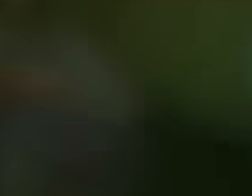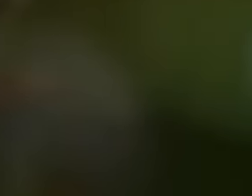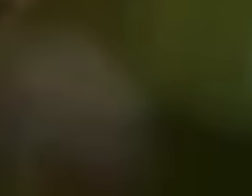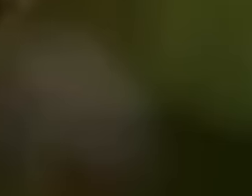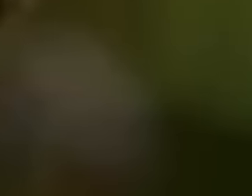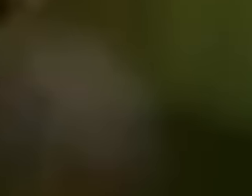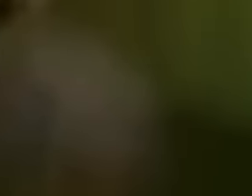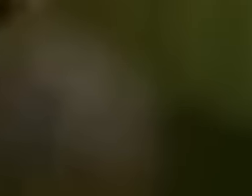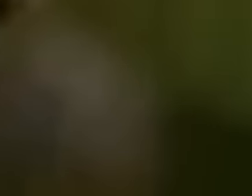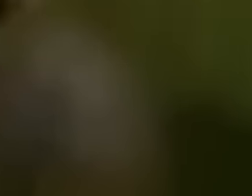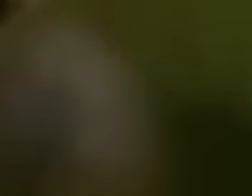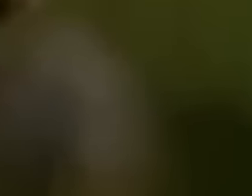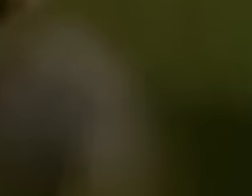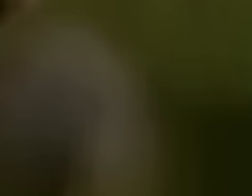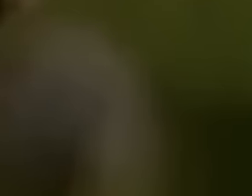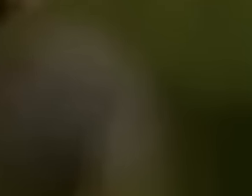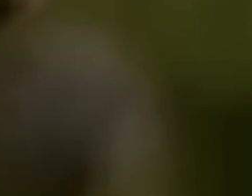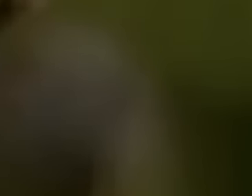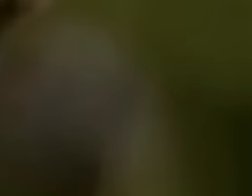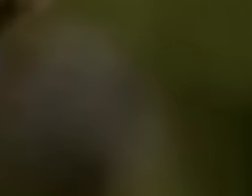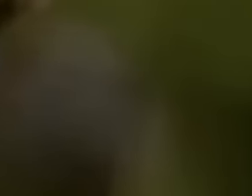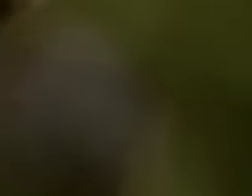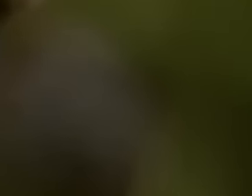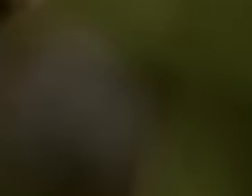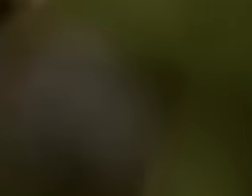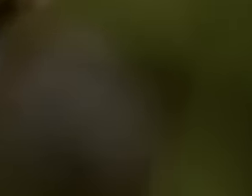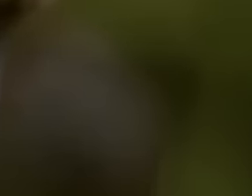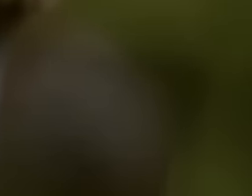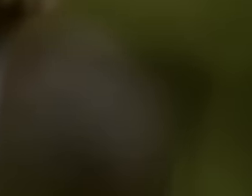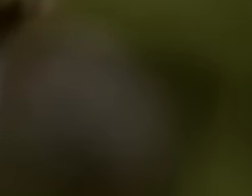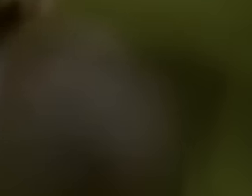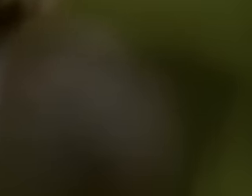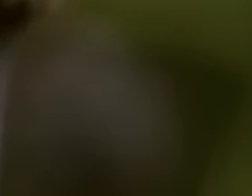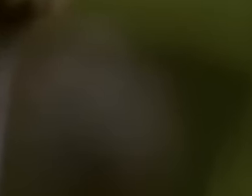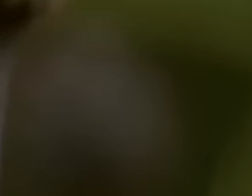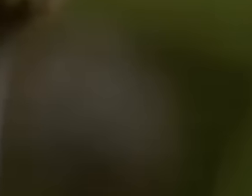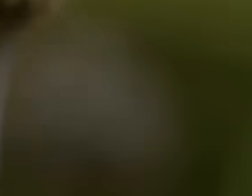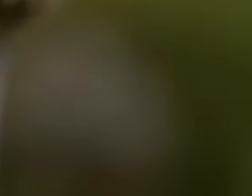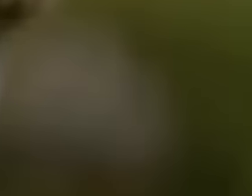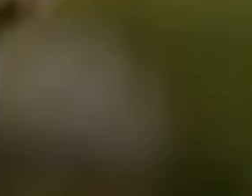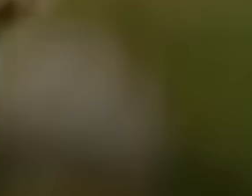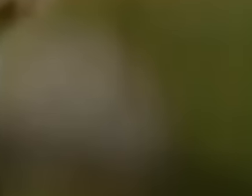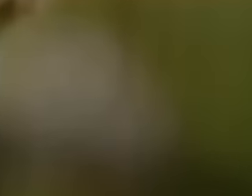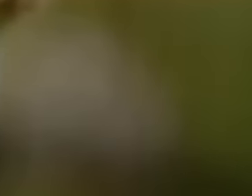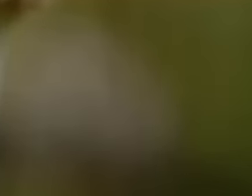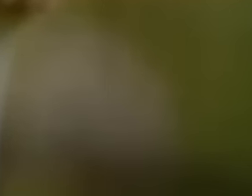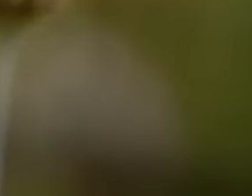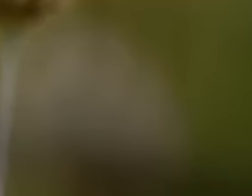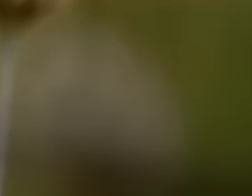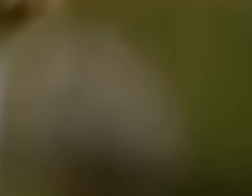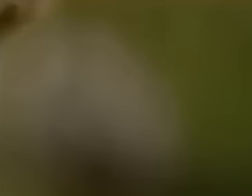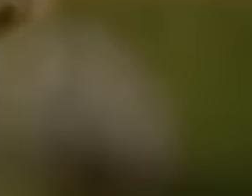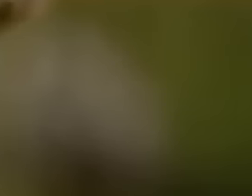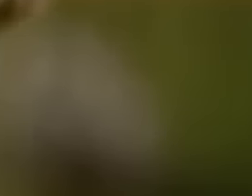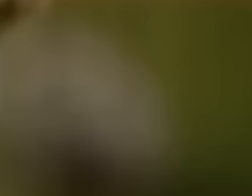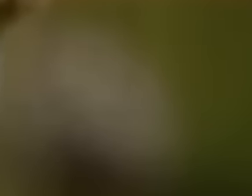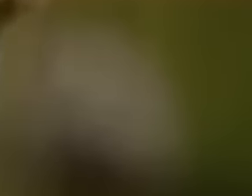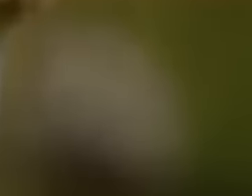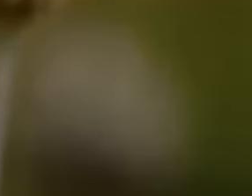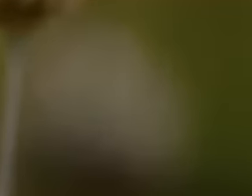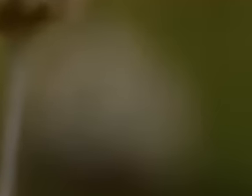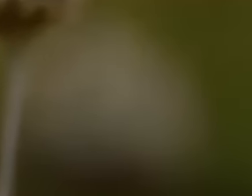How lovely your dwelling place, O